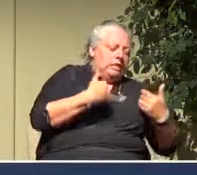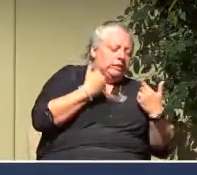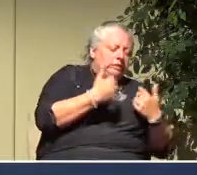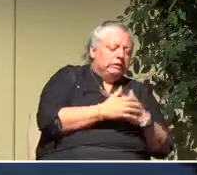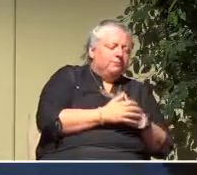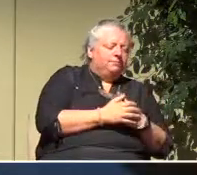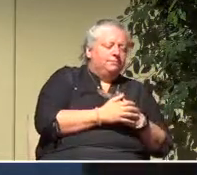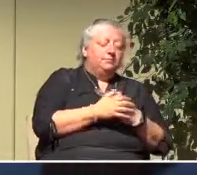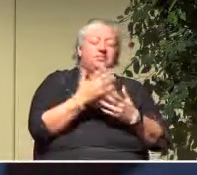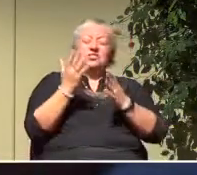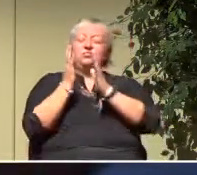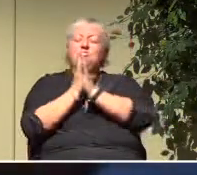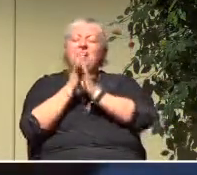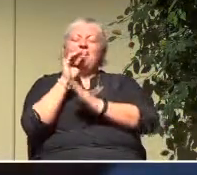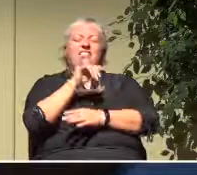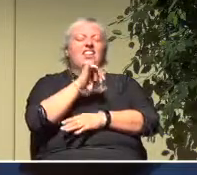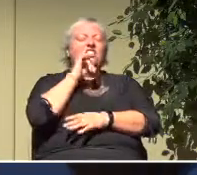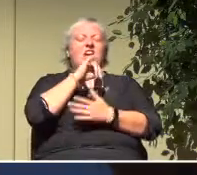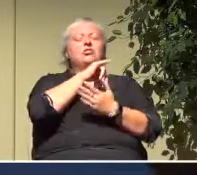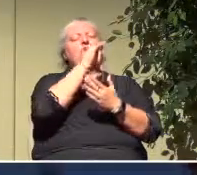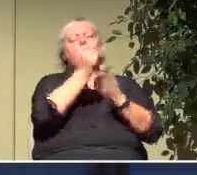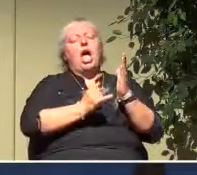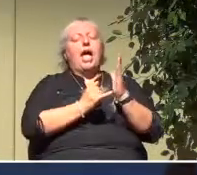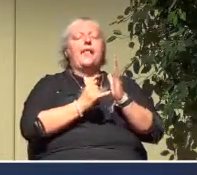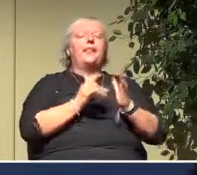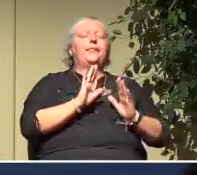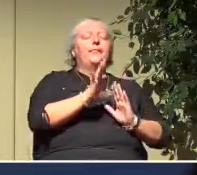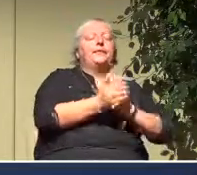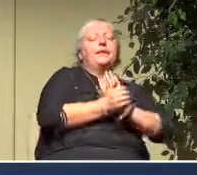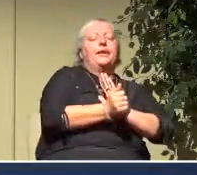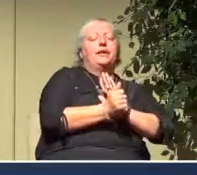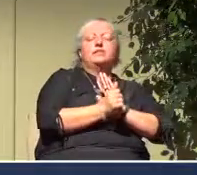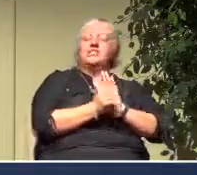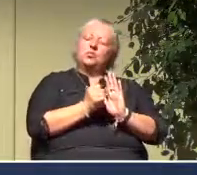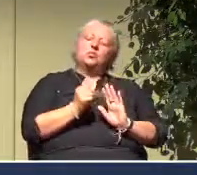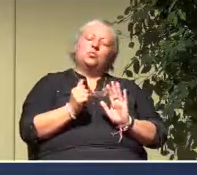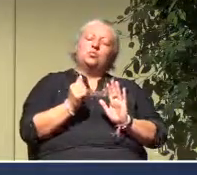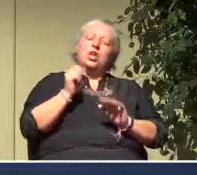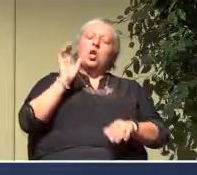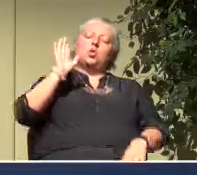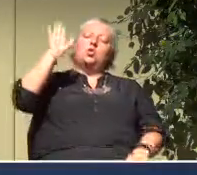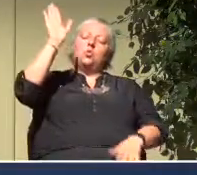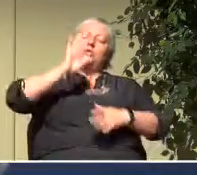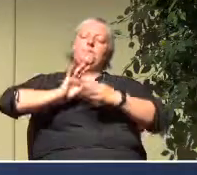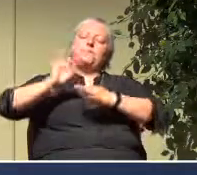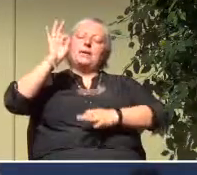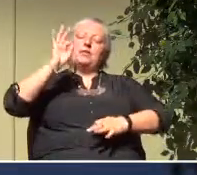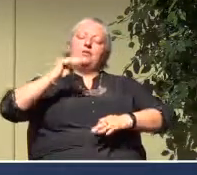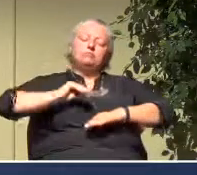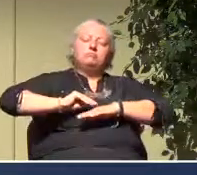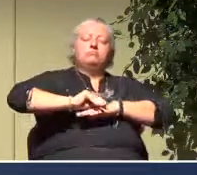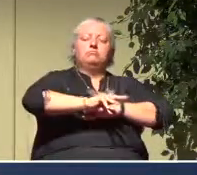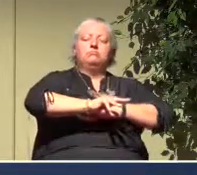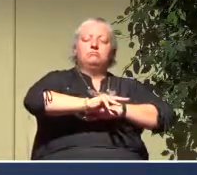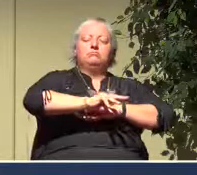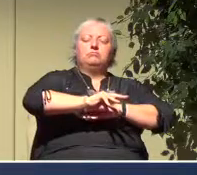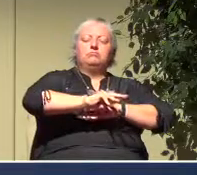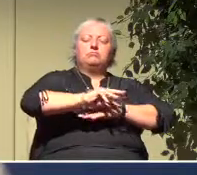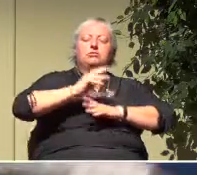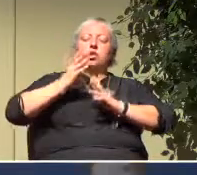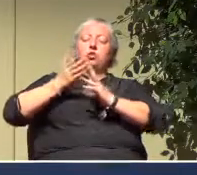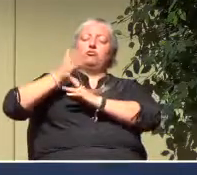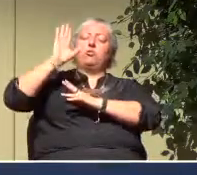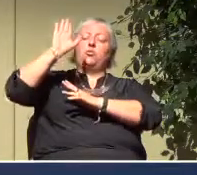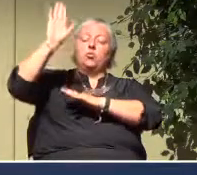that it will not just be style and techniques. But that there will be your spirit in it. And that through your